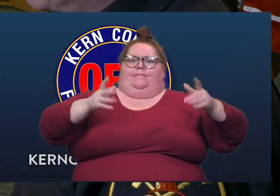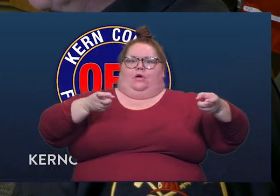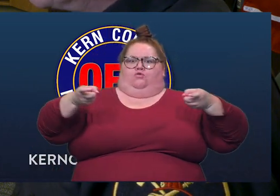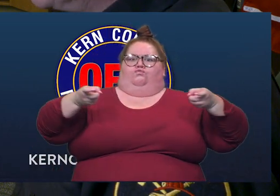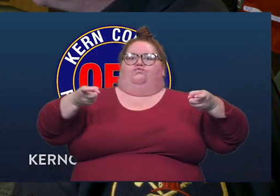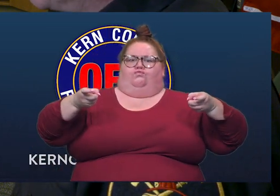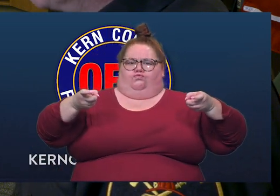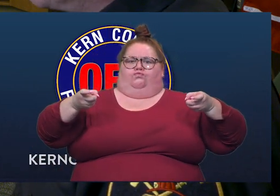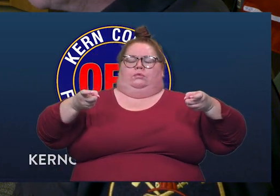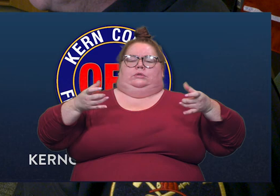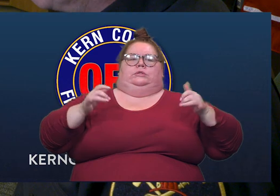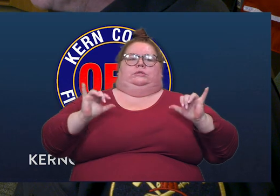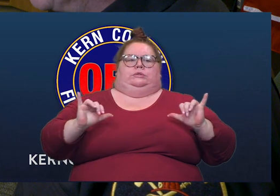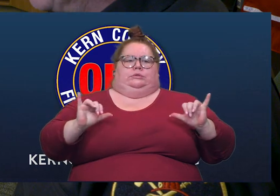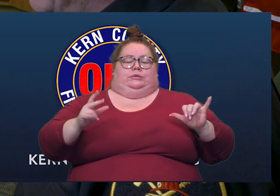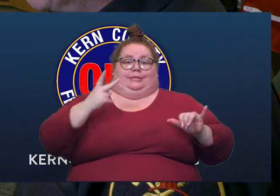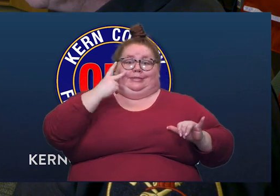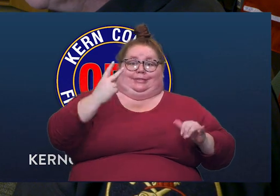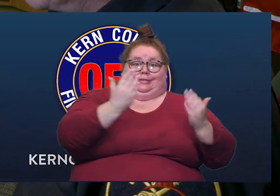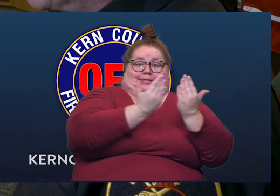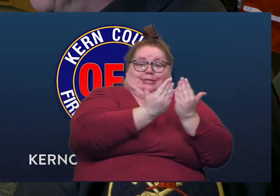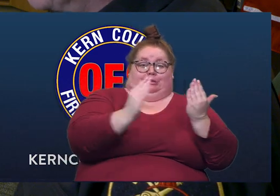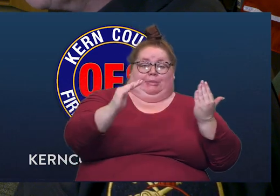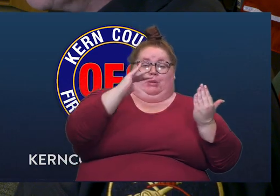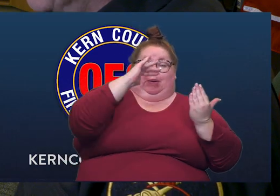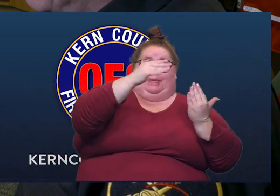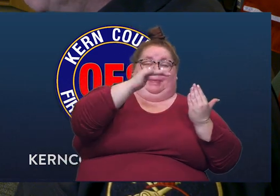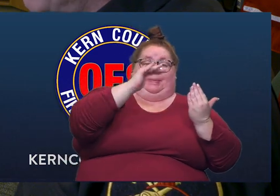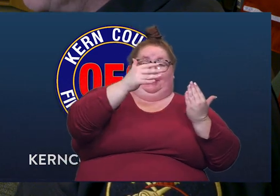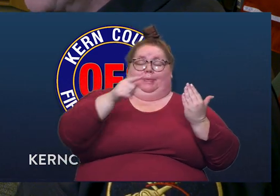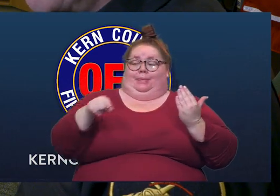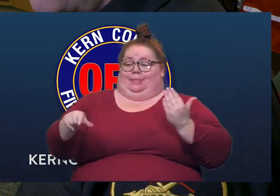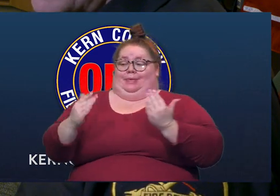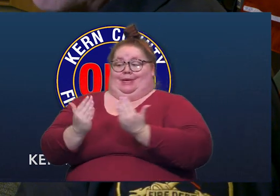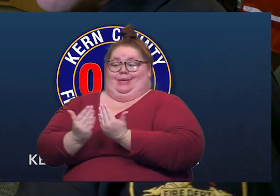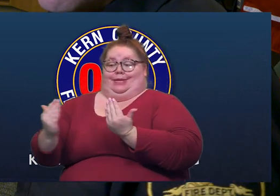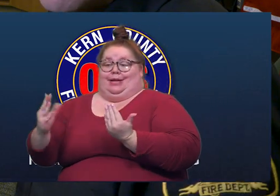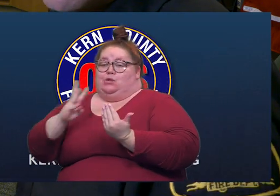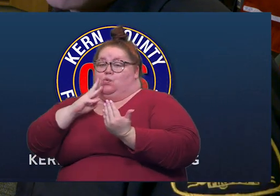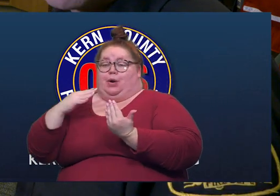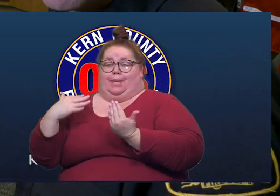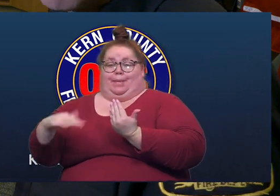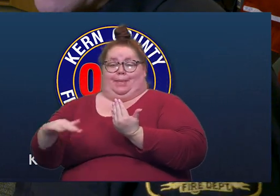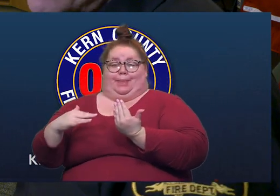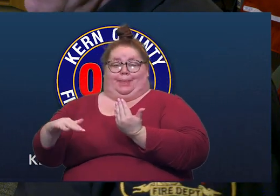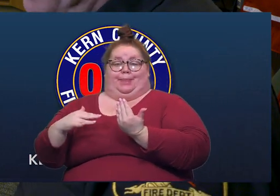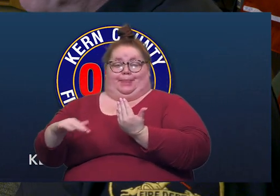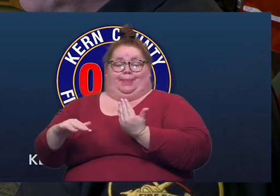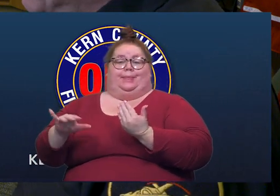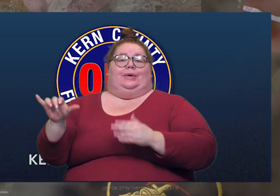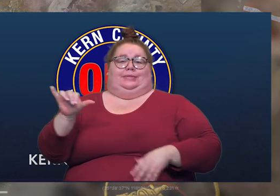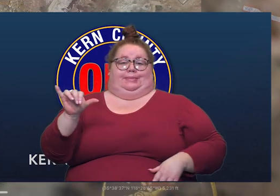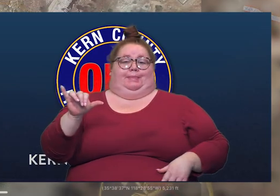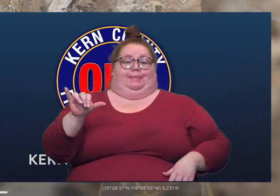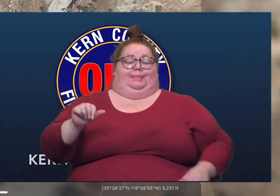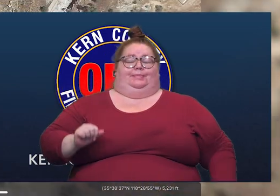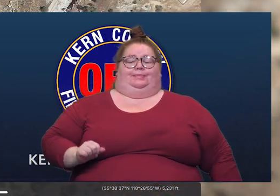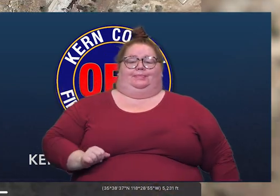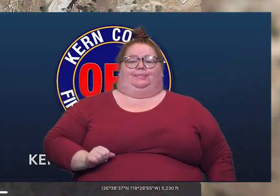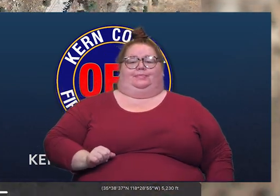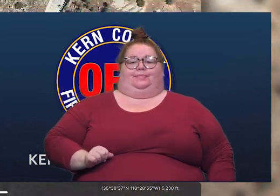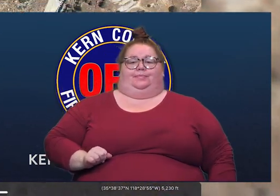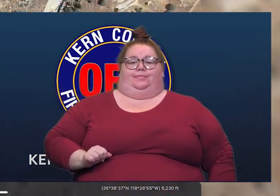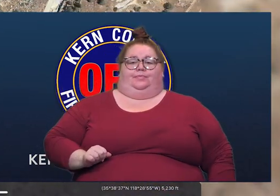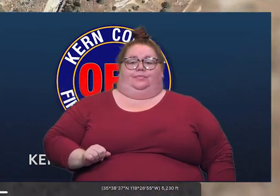that you could see both the spillway and the gates monitoring the water flow that comes through Bakersfield. And so